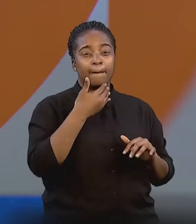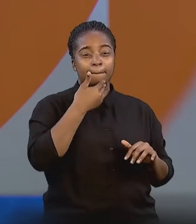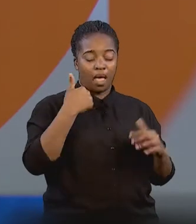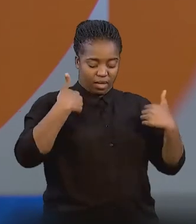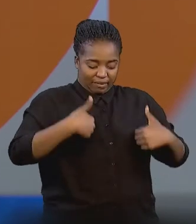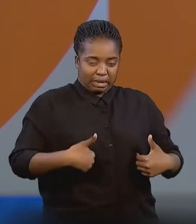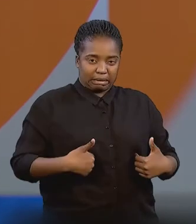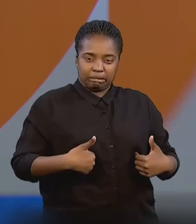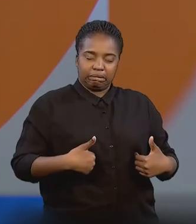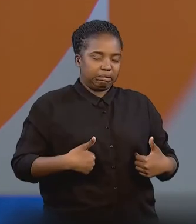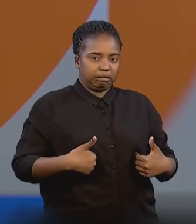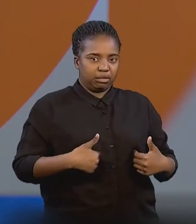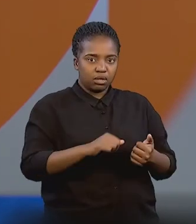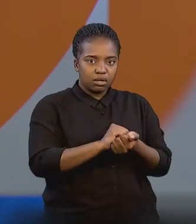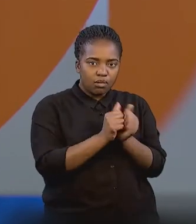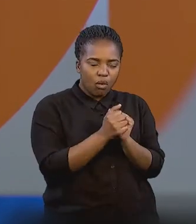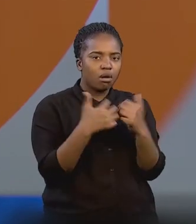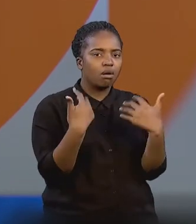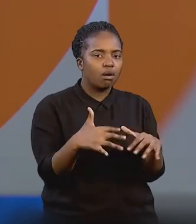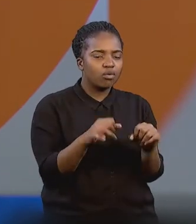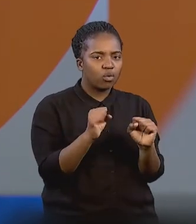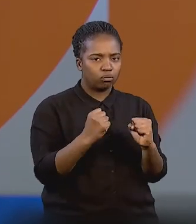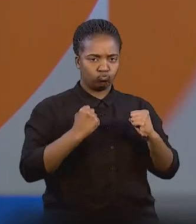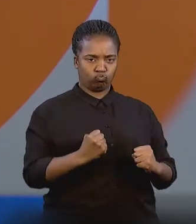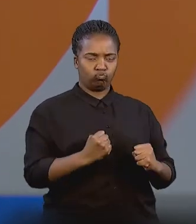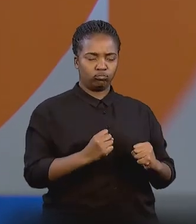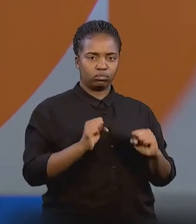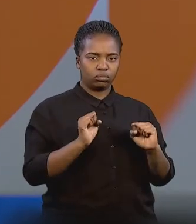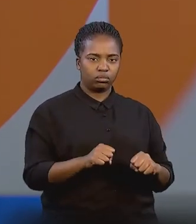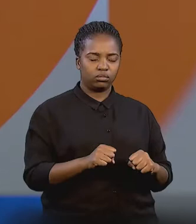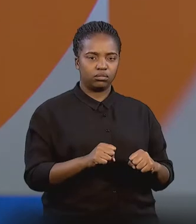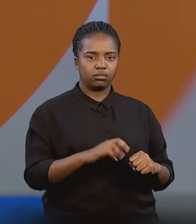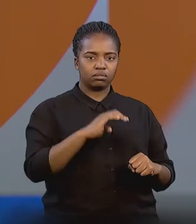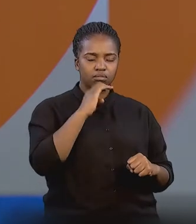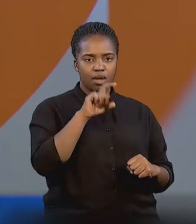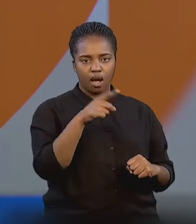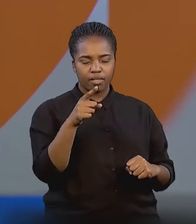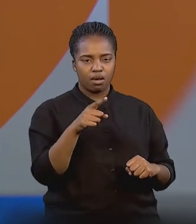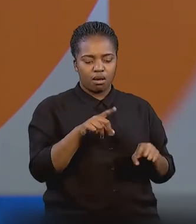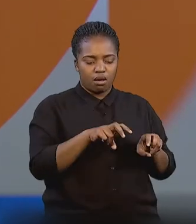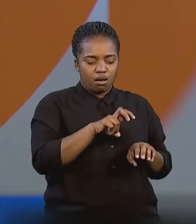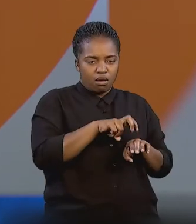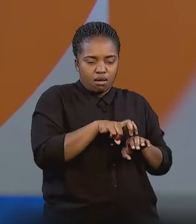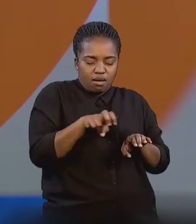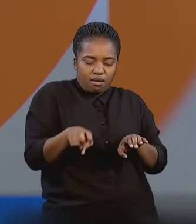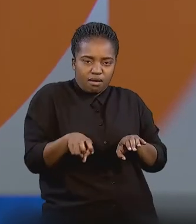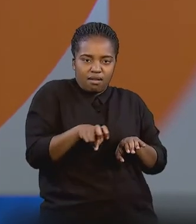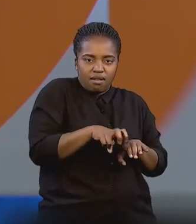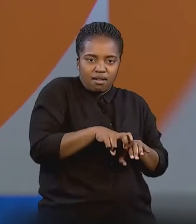not in the best physical shape, so sport gives that opportunity to people to get stronger, to transfer themselves in and out of the wheelchair. But there's